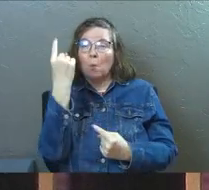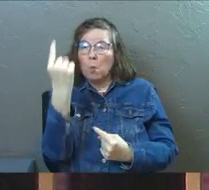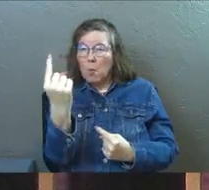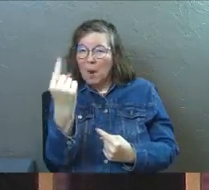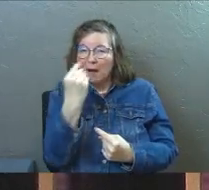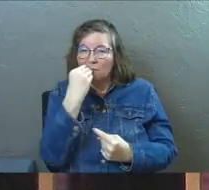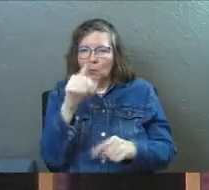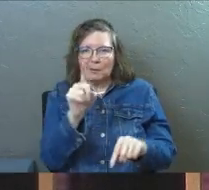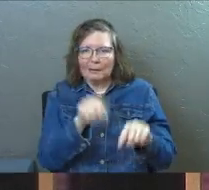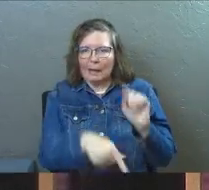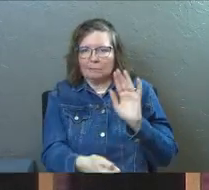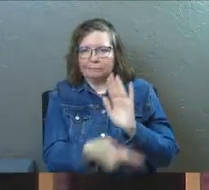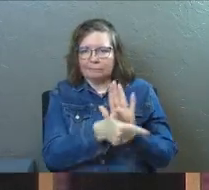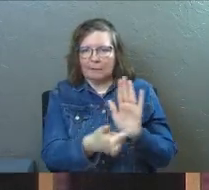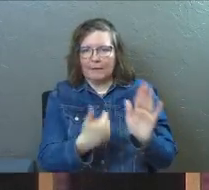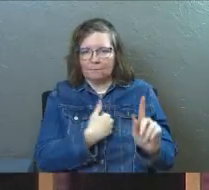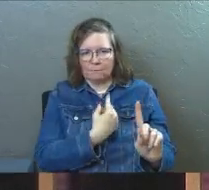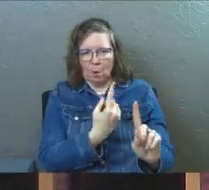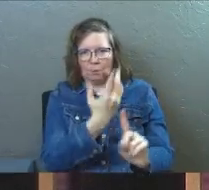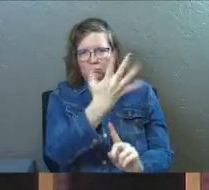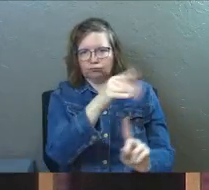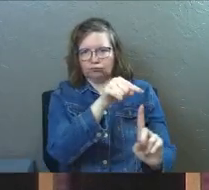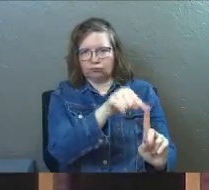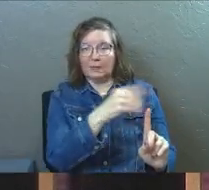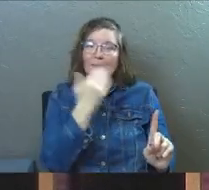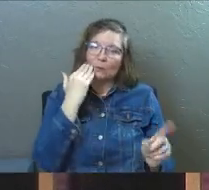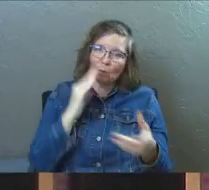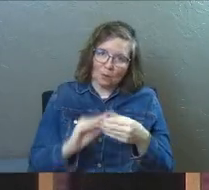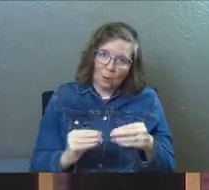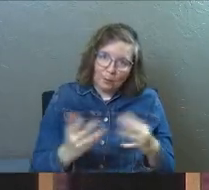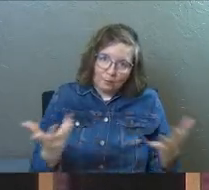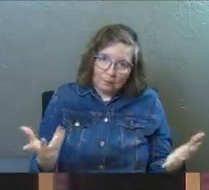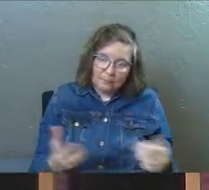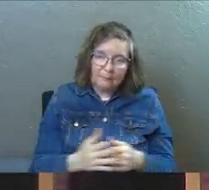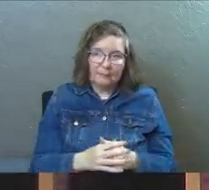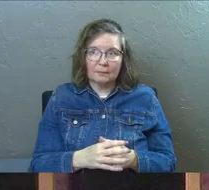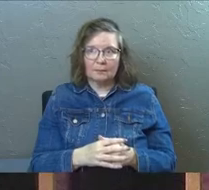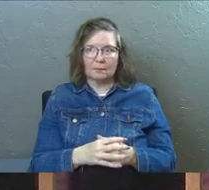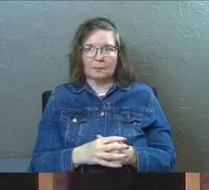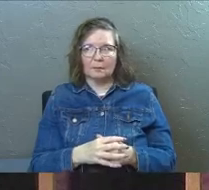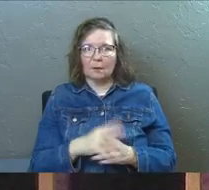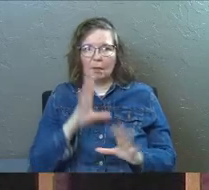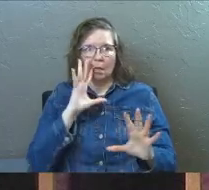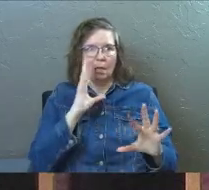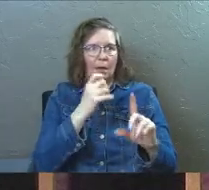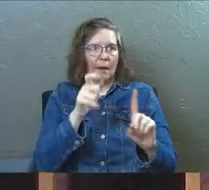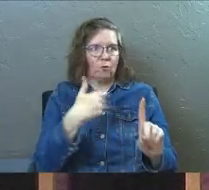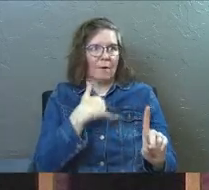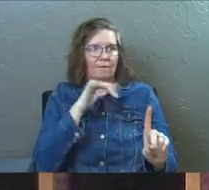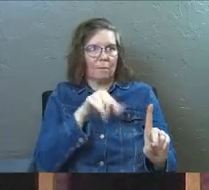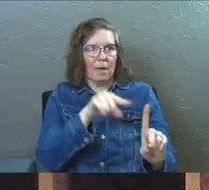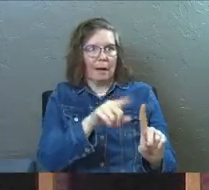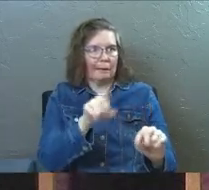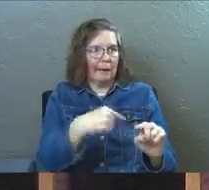of food that you can't have. You know the story, but that's what we have to have, God.